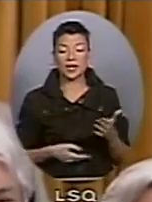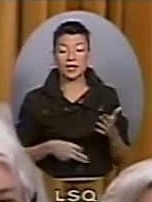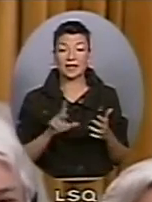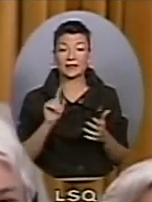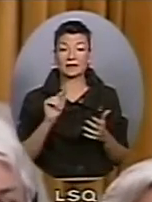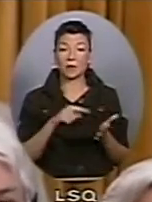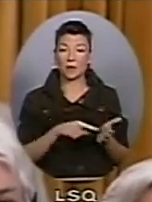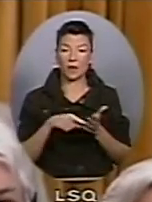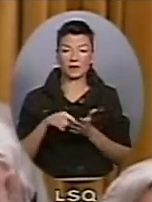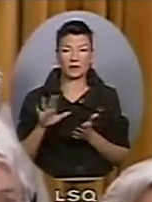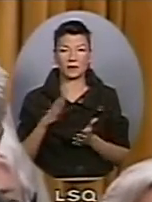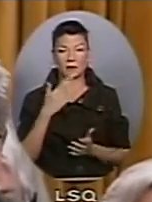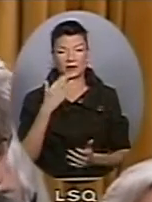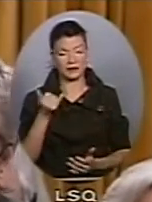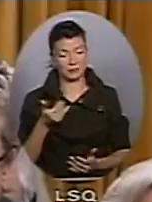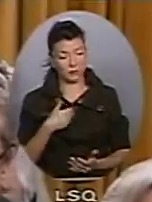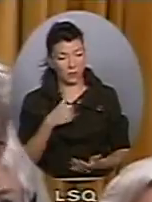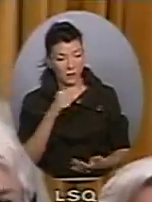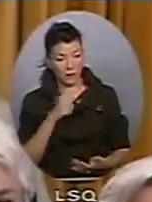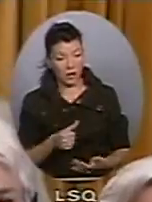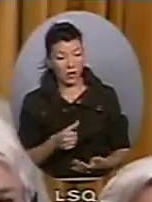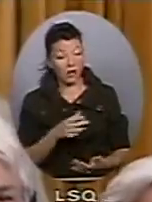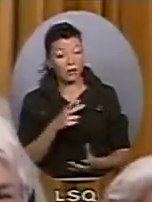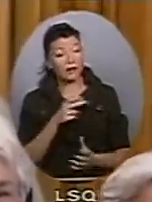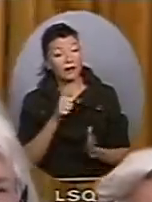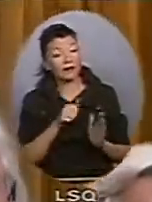why won't they cough up the cheque and be clean with Canadians?